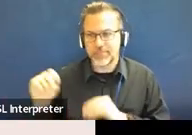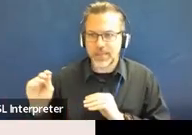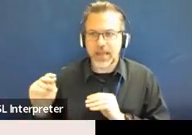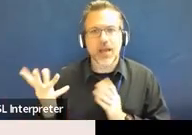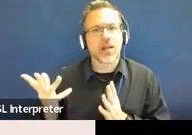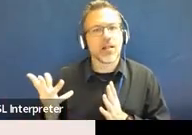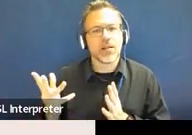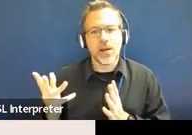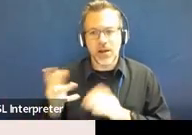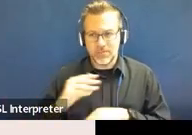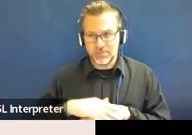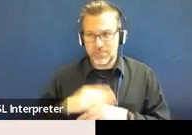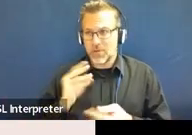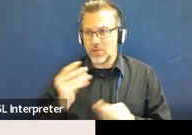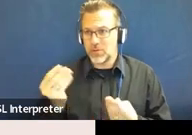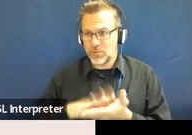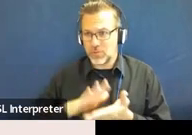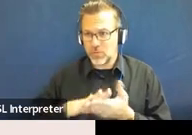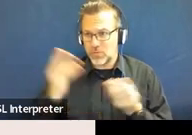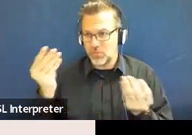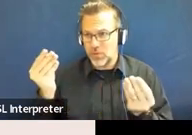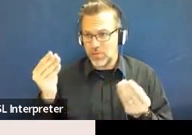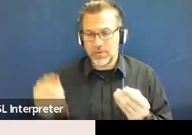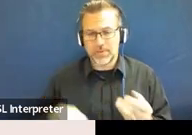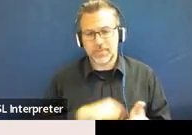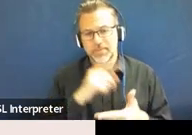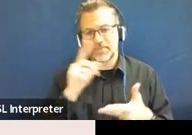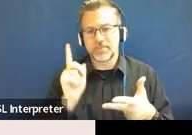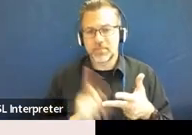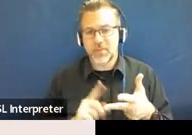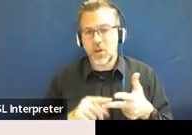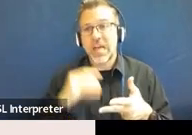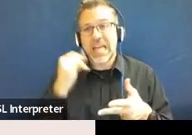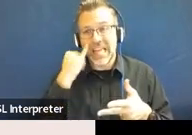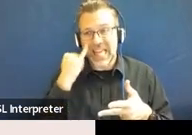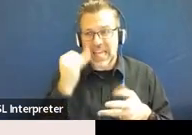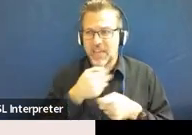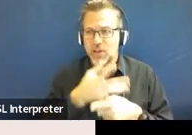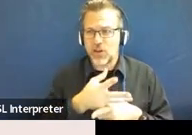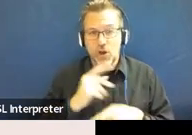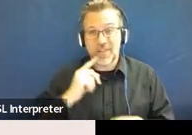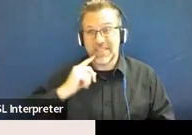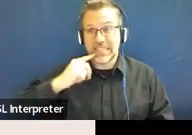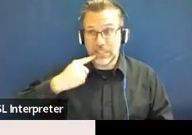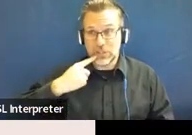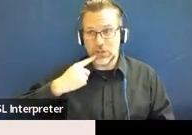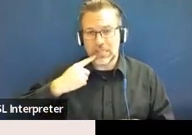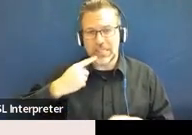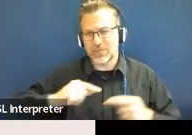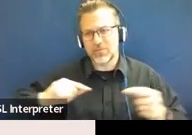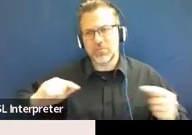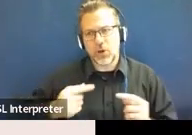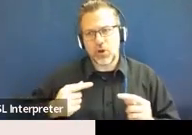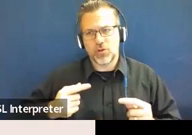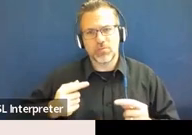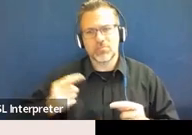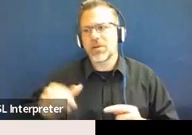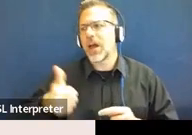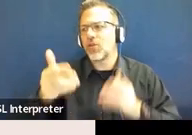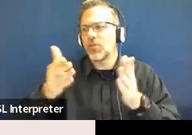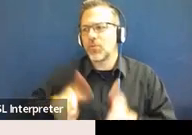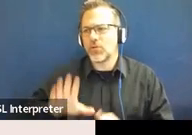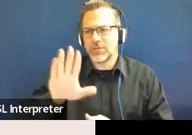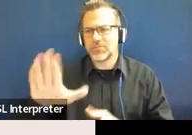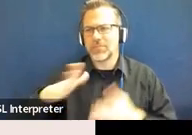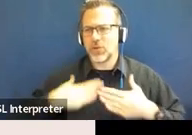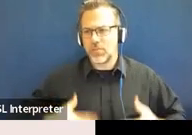premises or at a school function. Or if they've inflicted serious bodily injury upon another person while at school on the premises